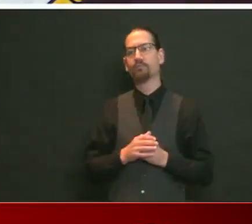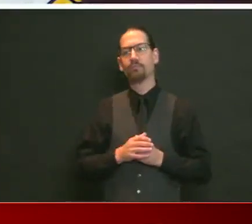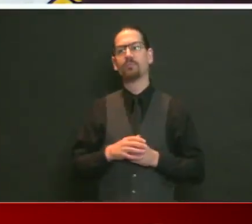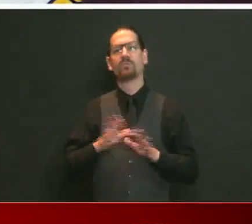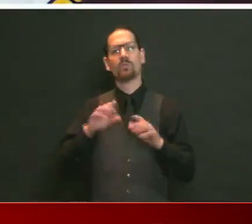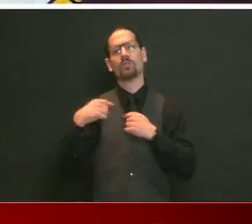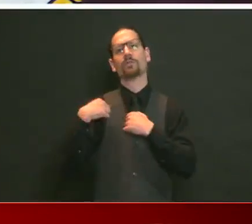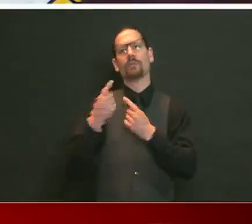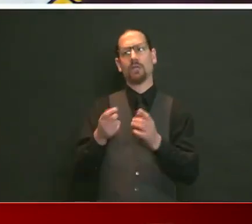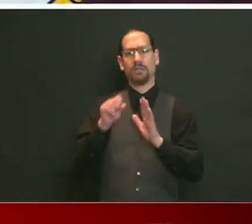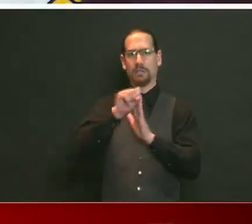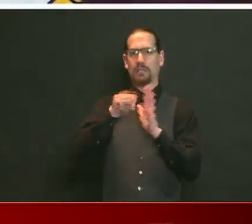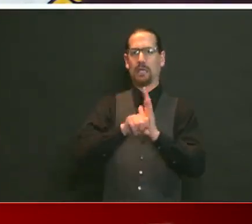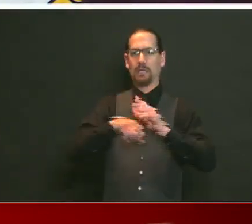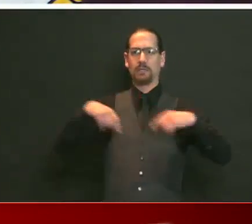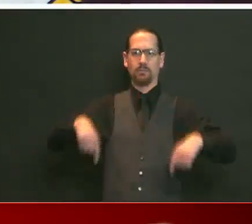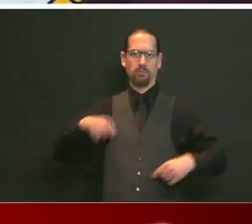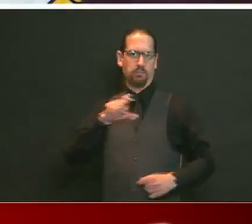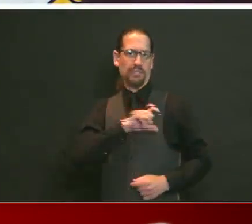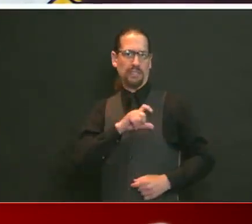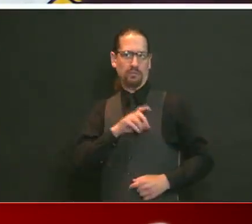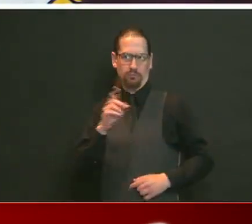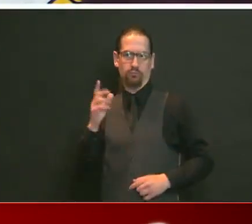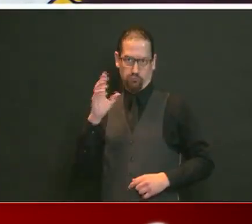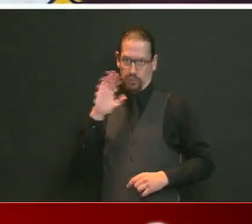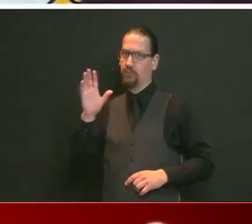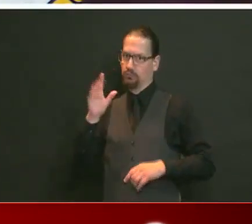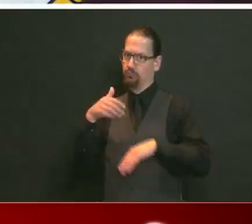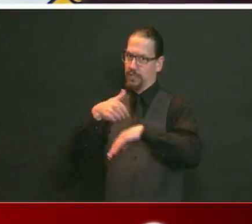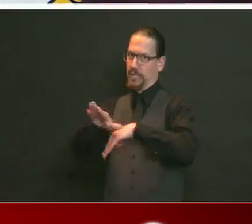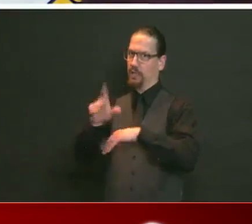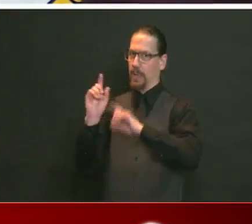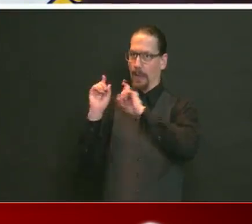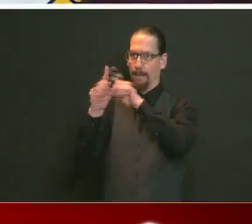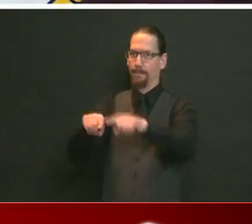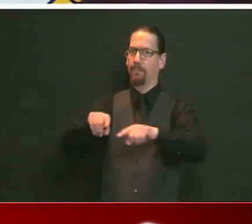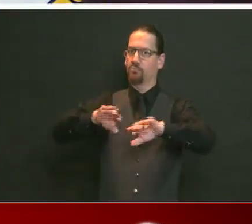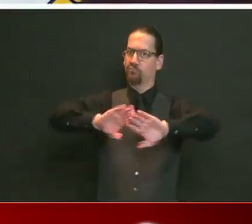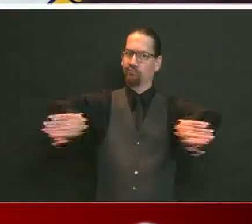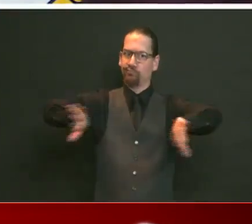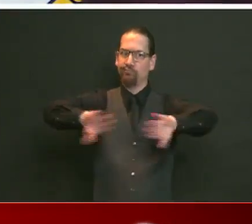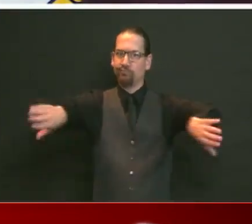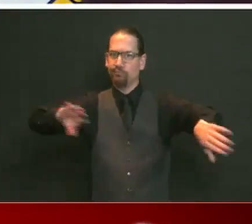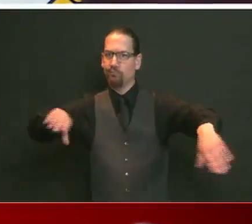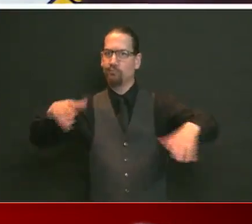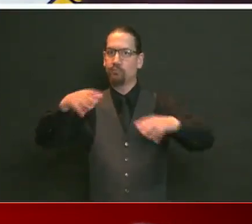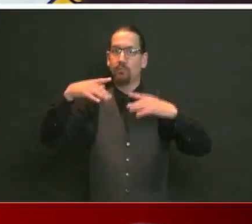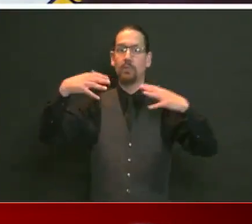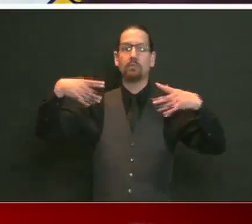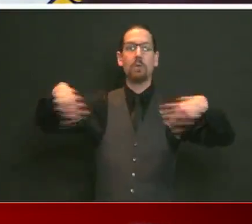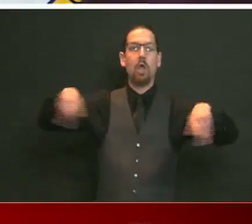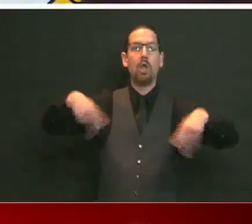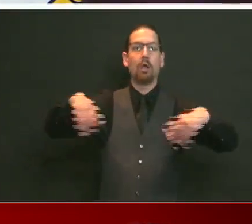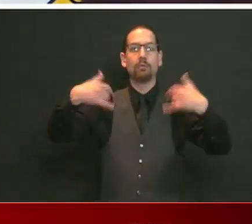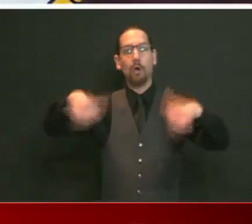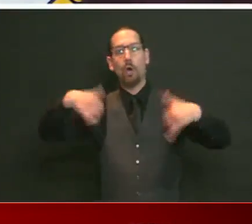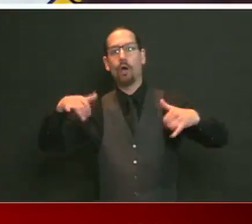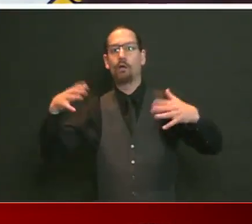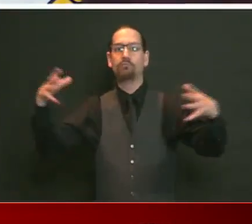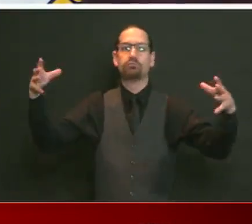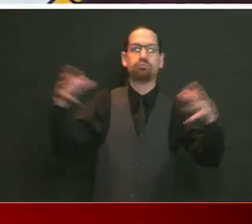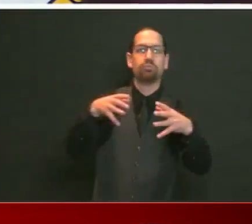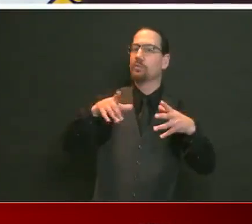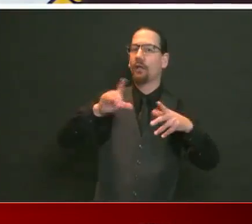police to deal with parties, and they've been successful at breaking them up without fining folks or shutting them down before they start